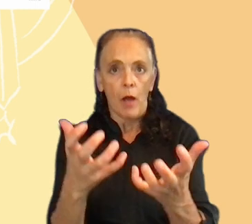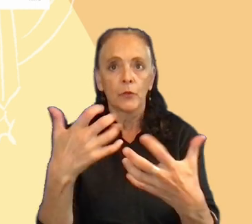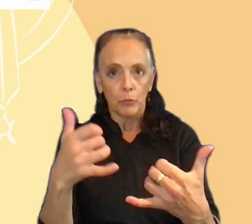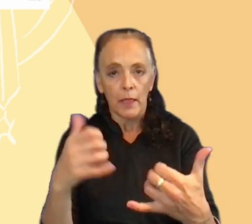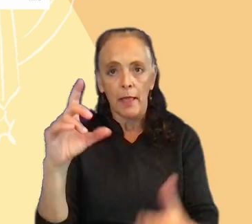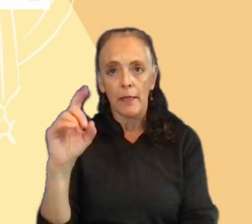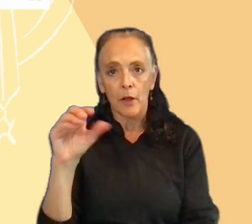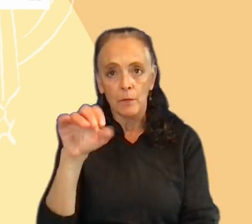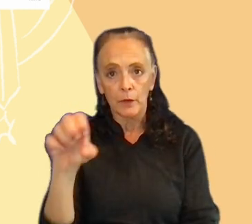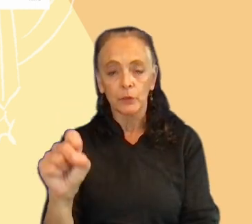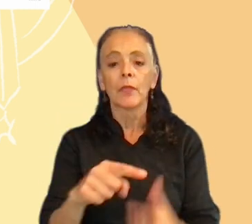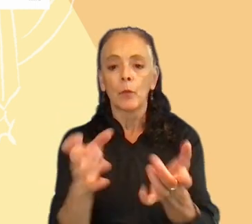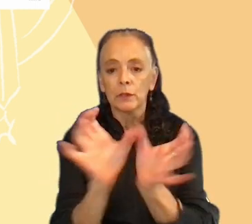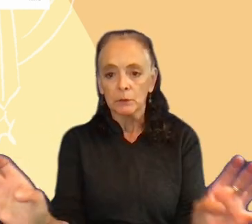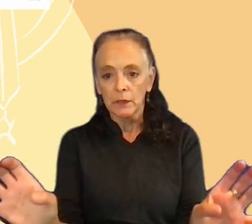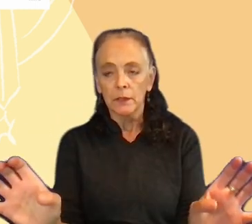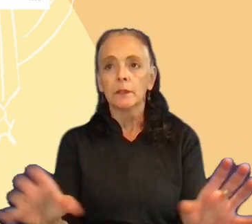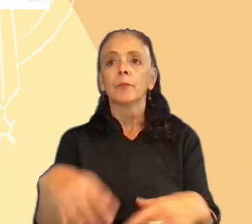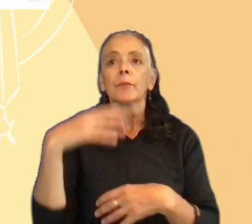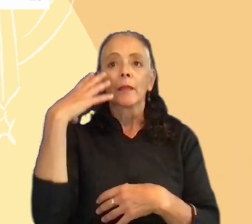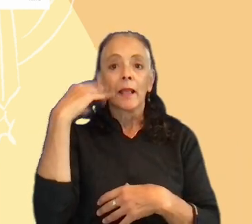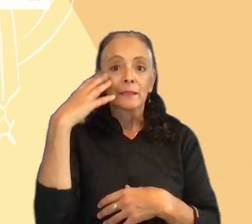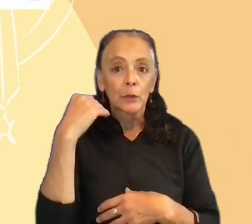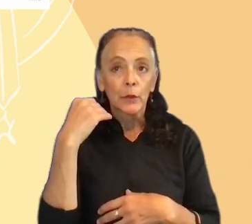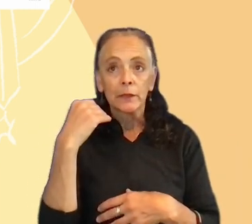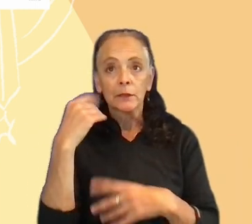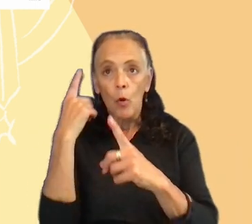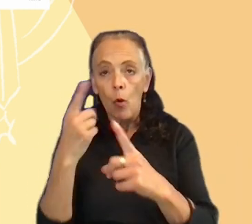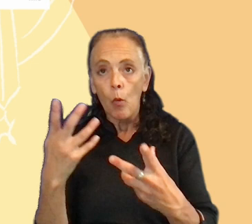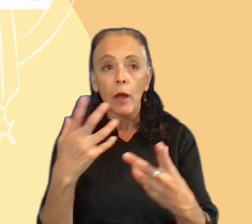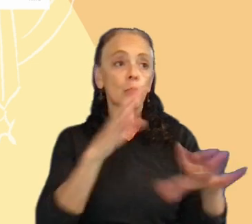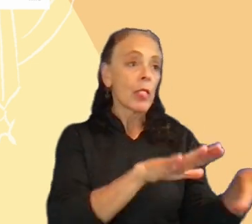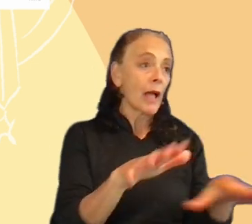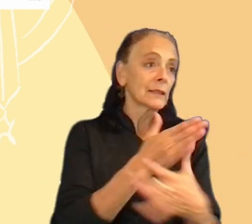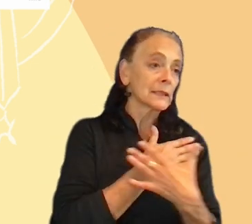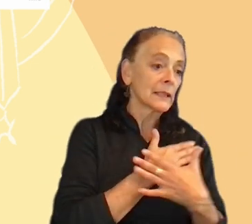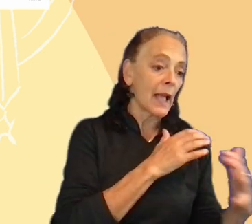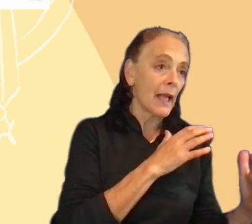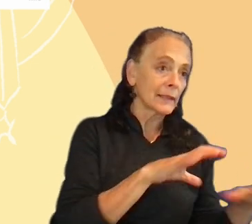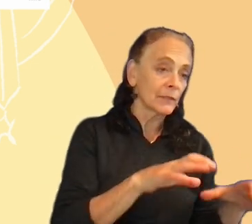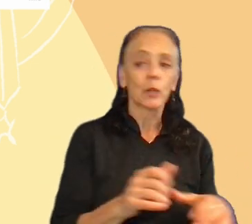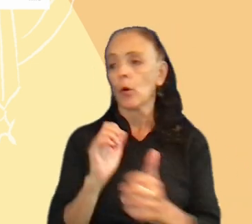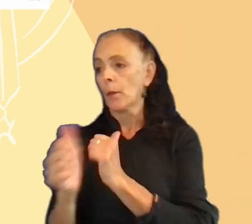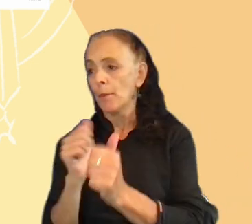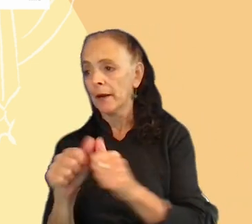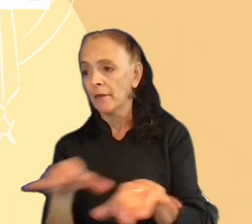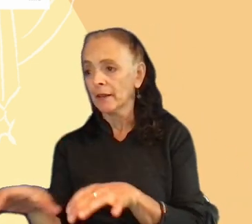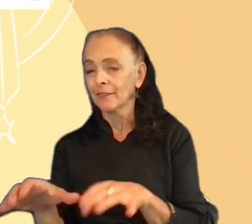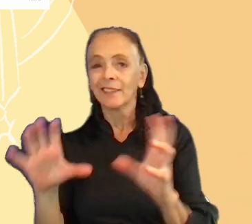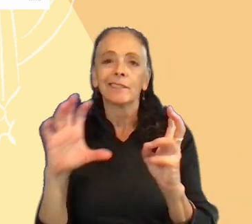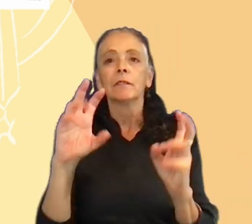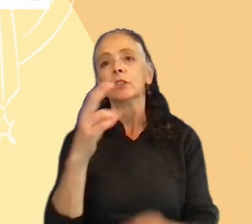according to the experience goal, a relaxing activity or a competitive activity. So, chill or